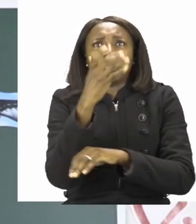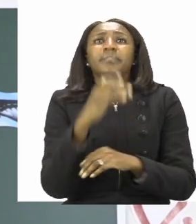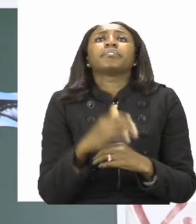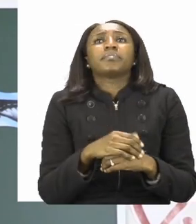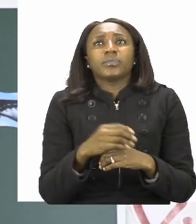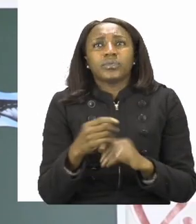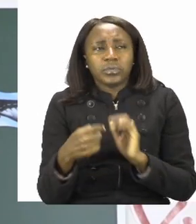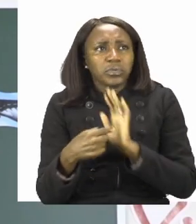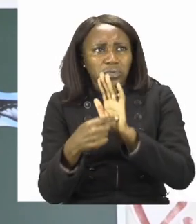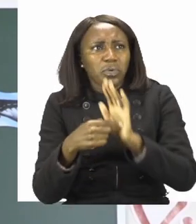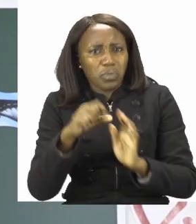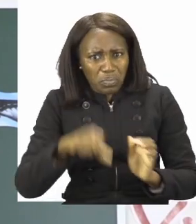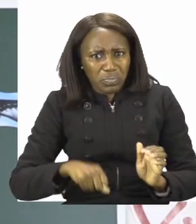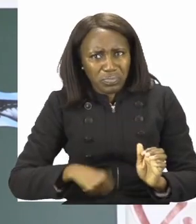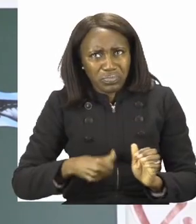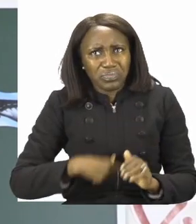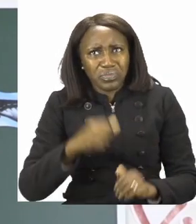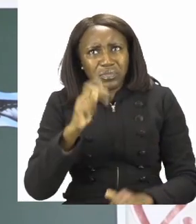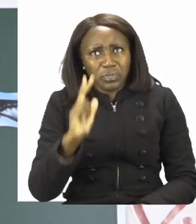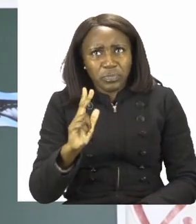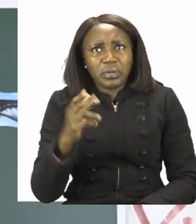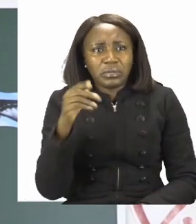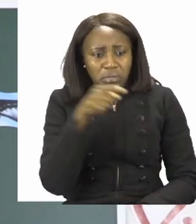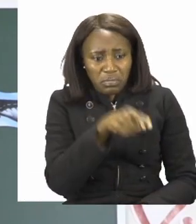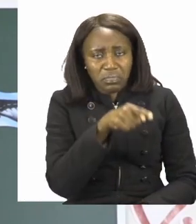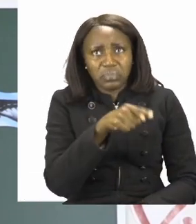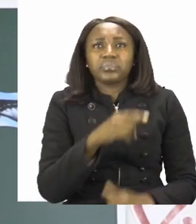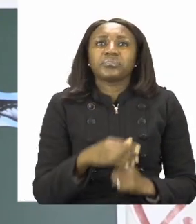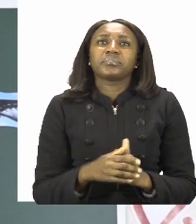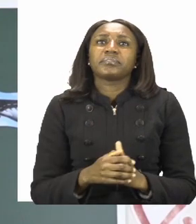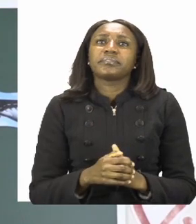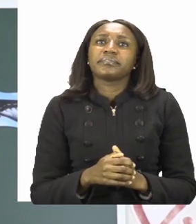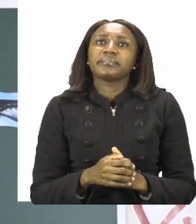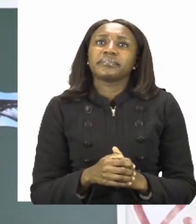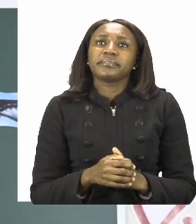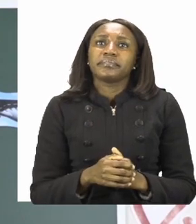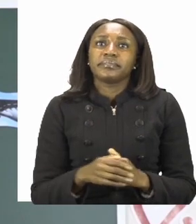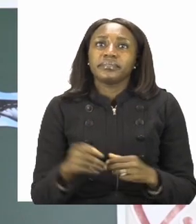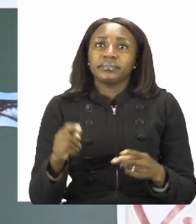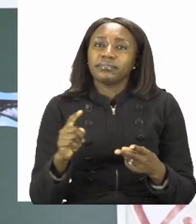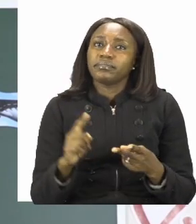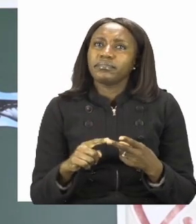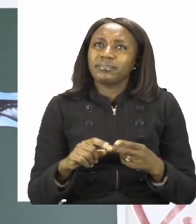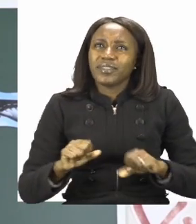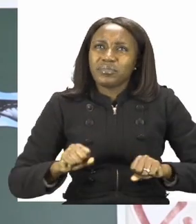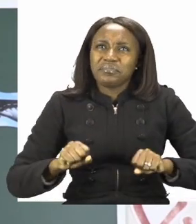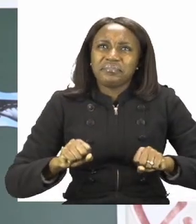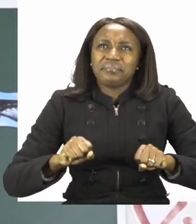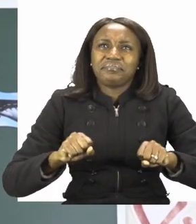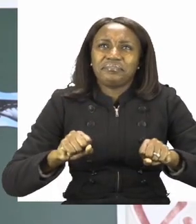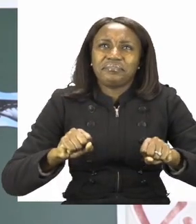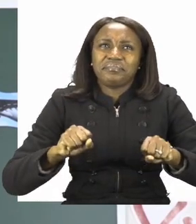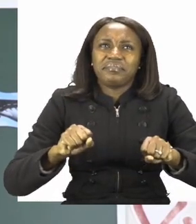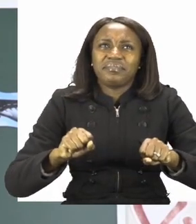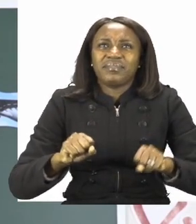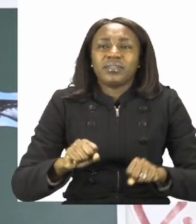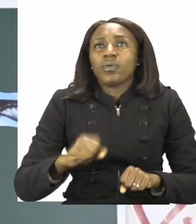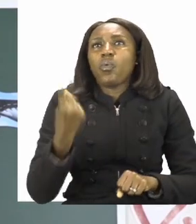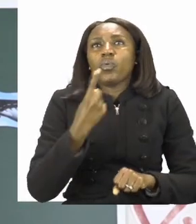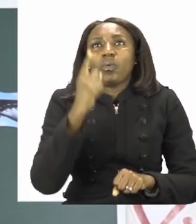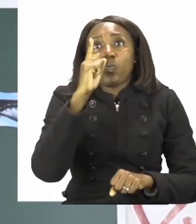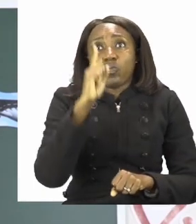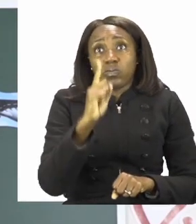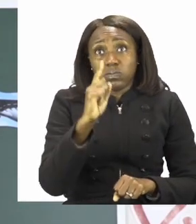sick needs to go straight to the hospital. Then we have a scooter. Now a scooter is only for one person.